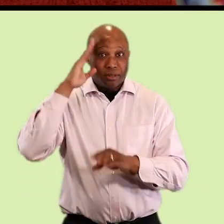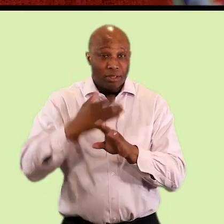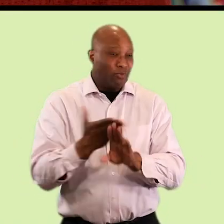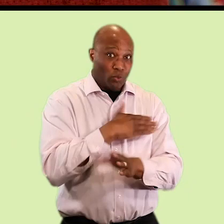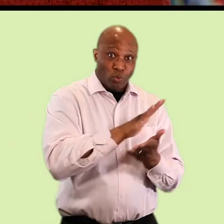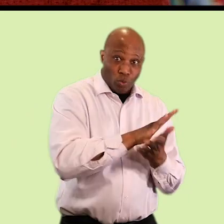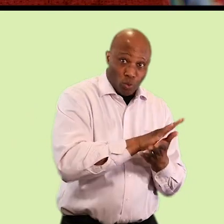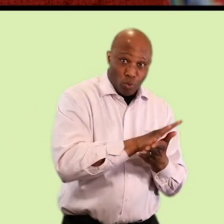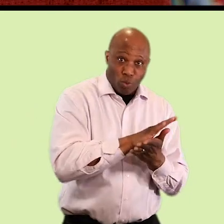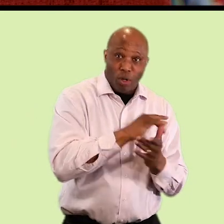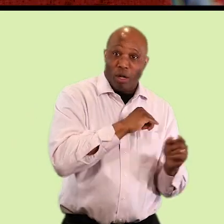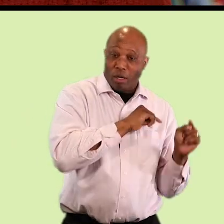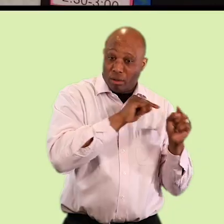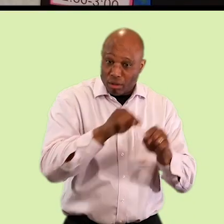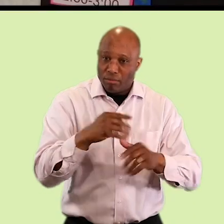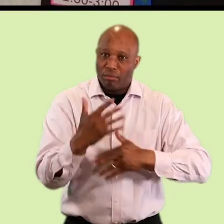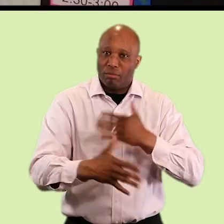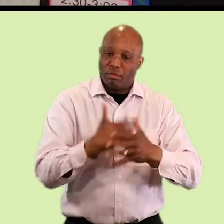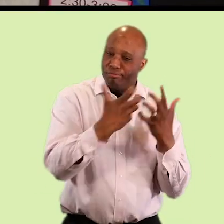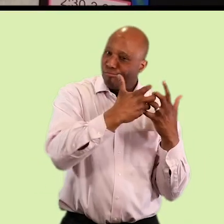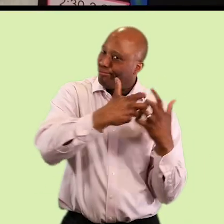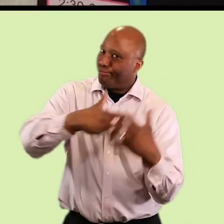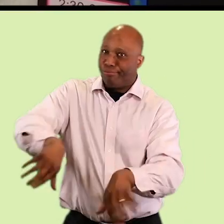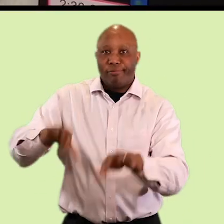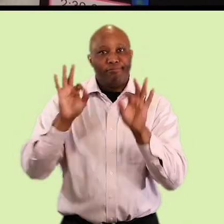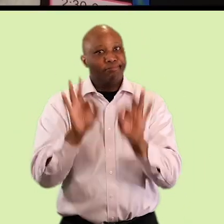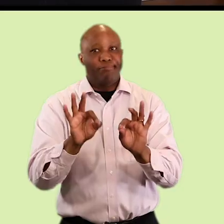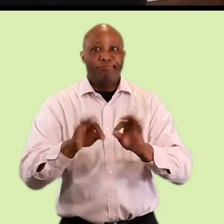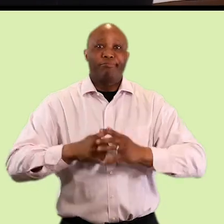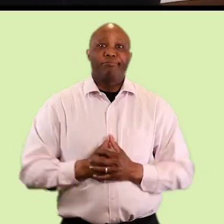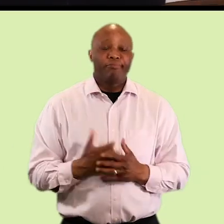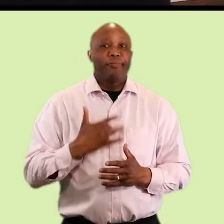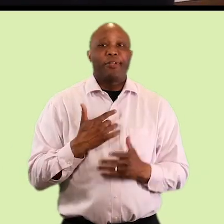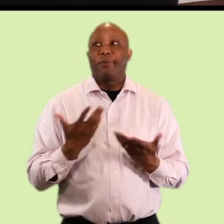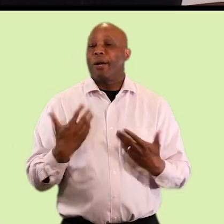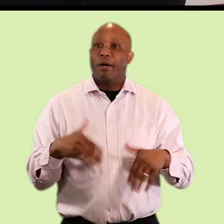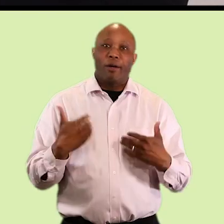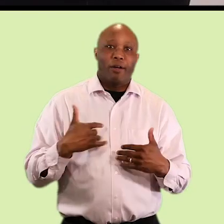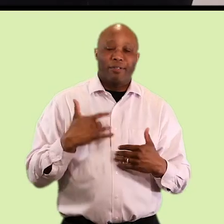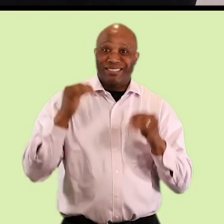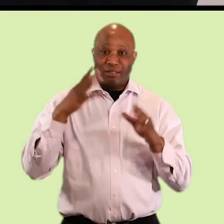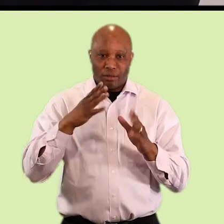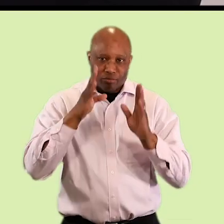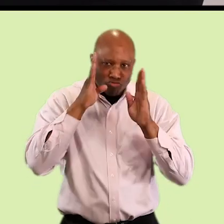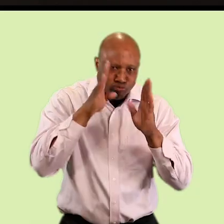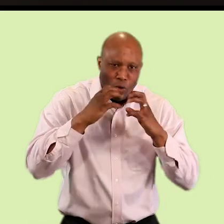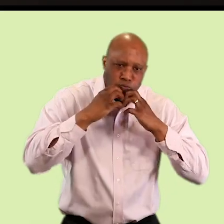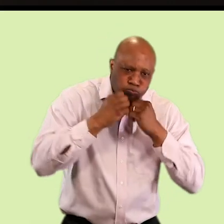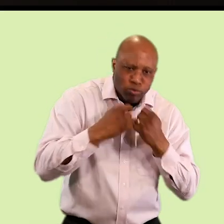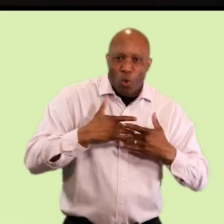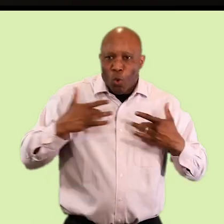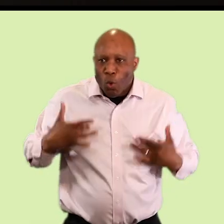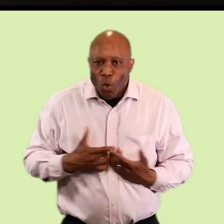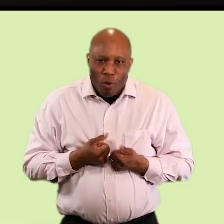school to the Guild was very smooth. The teachers are amazingly caring and warm and really